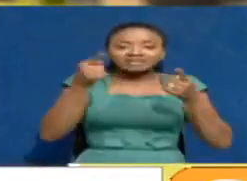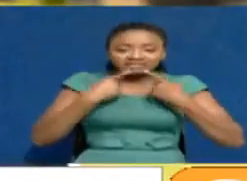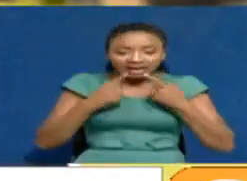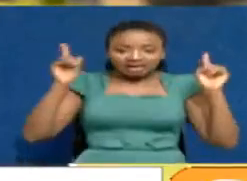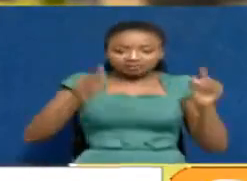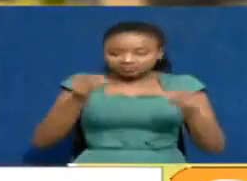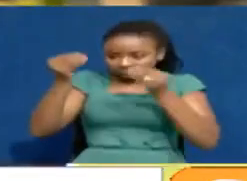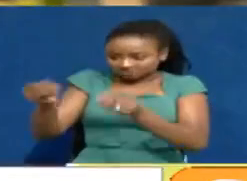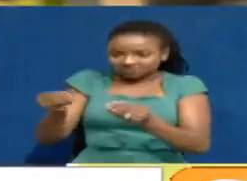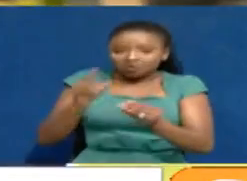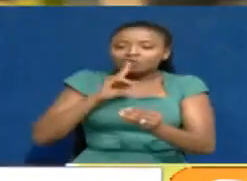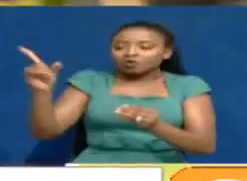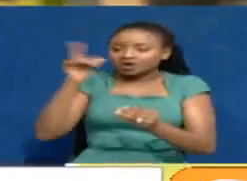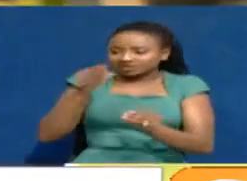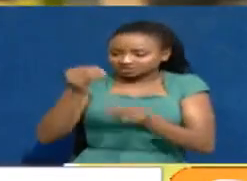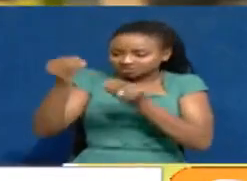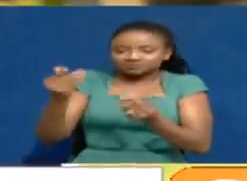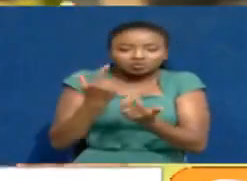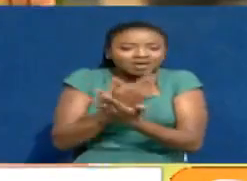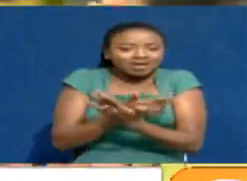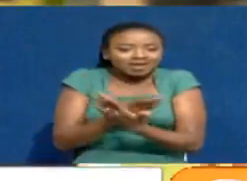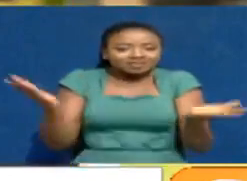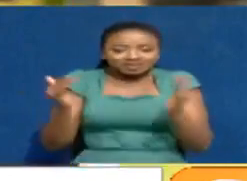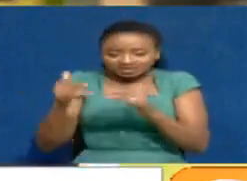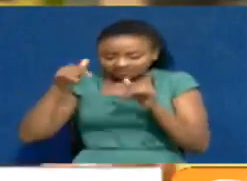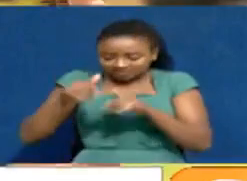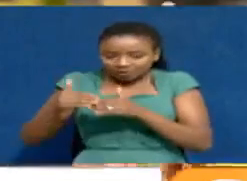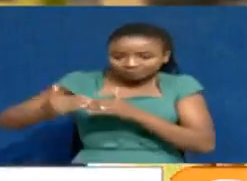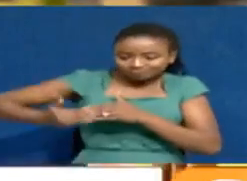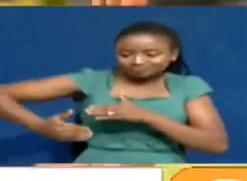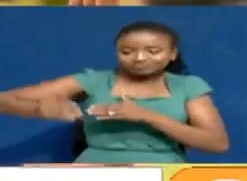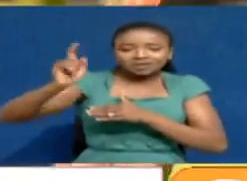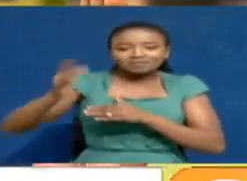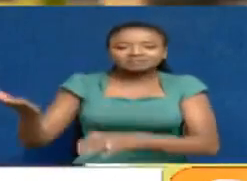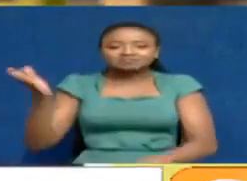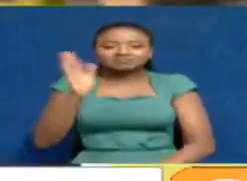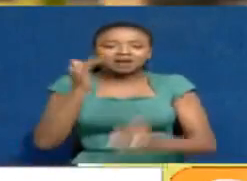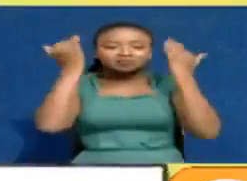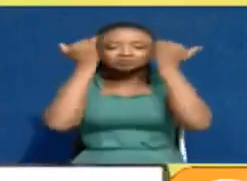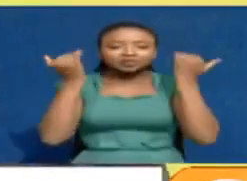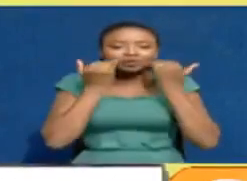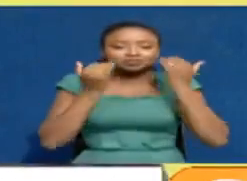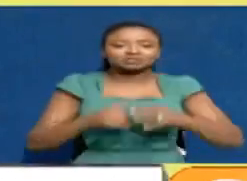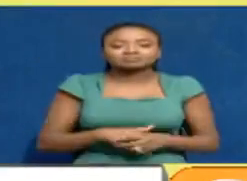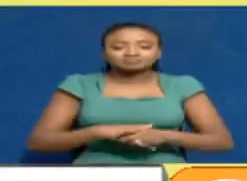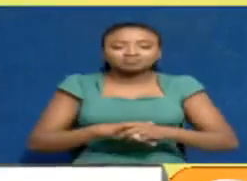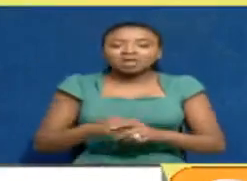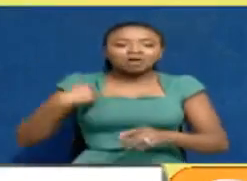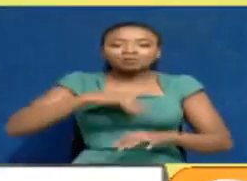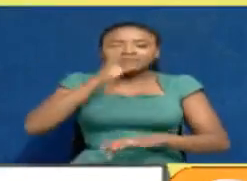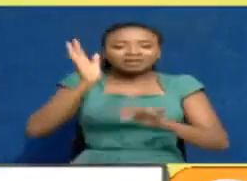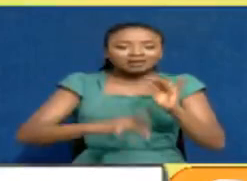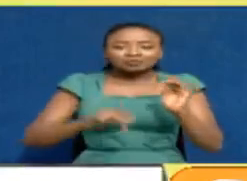anything else right now should be referred back to the court. We cannot